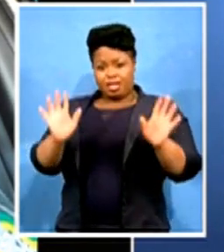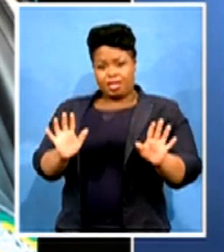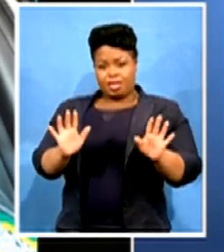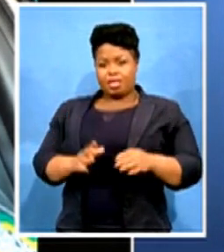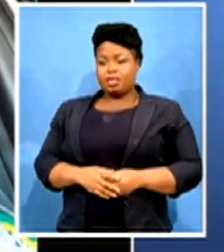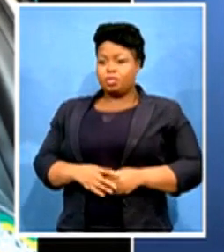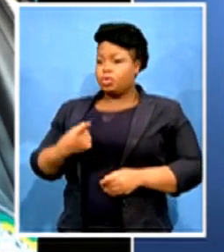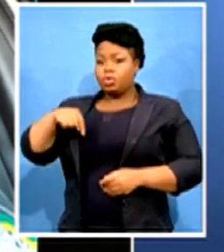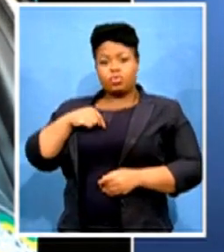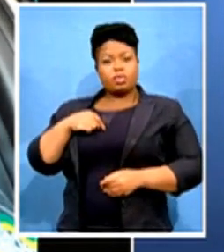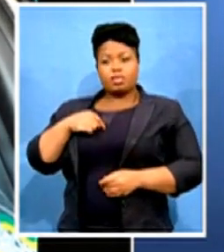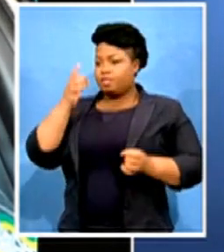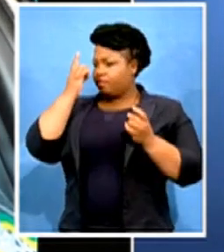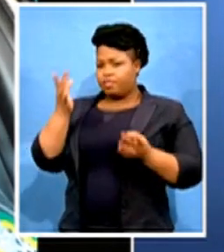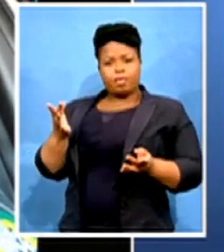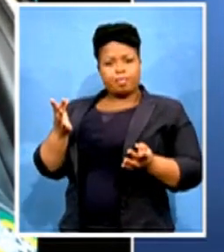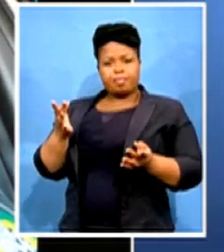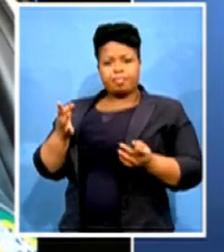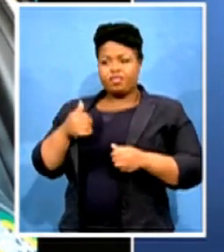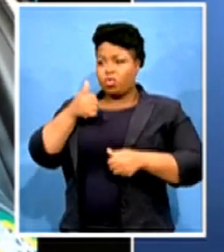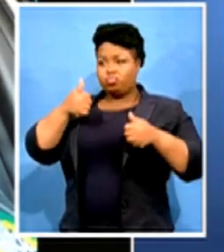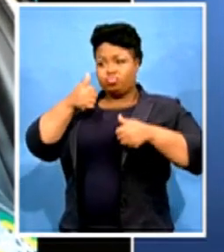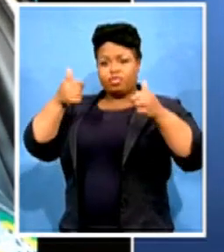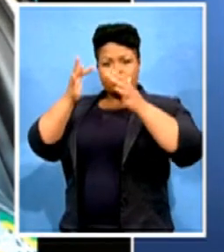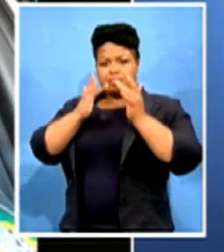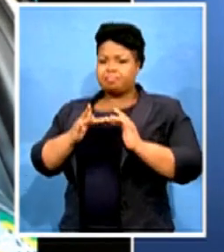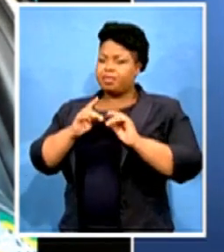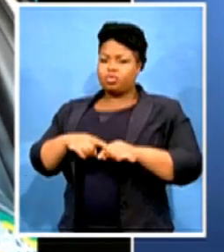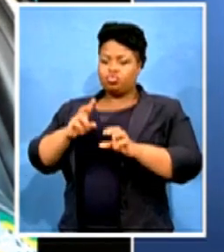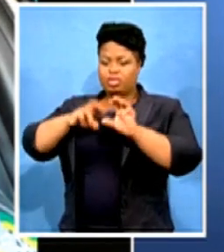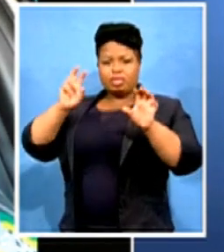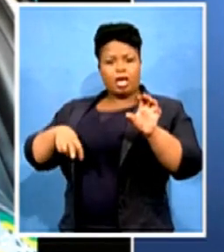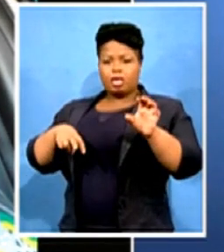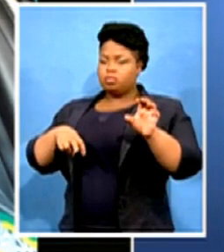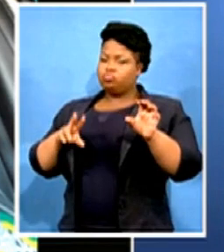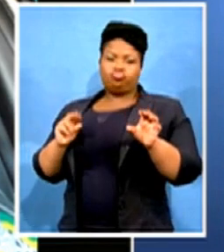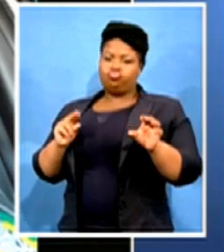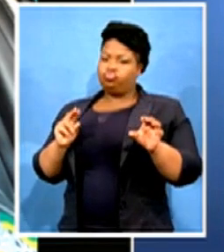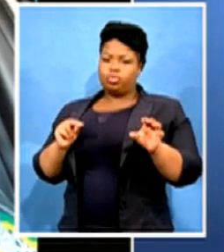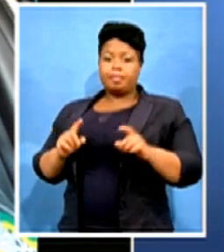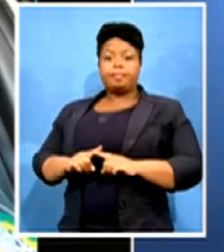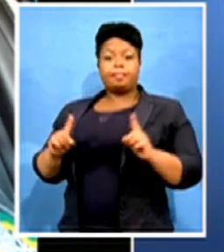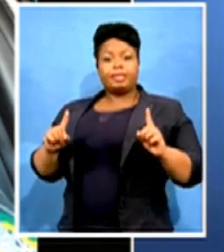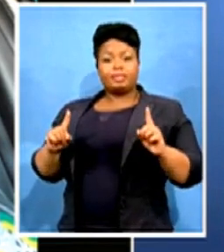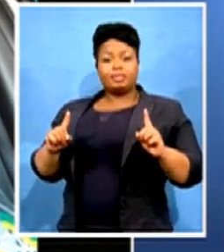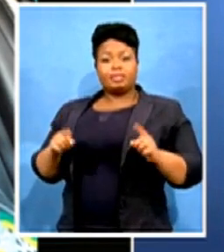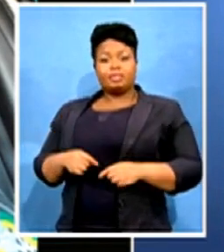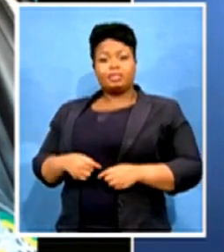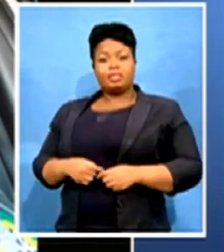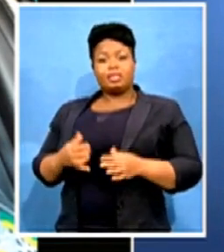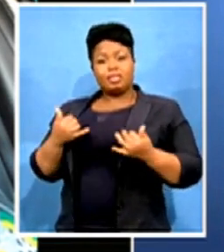constituencies not to resign. But the position of the League in the province is that